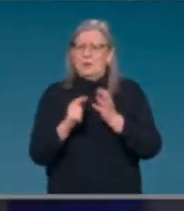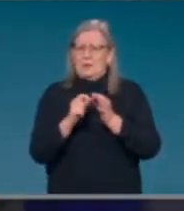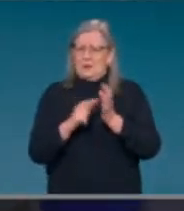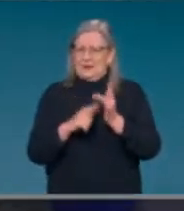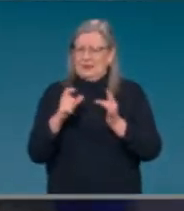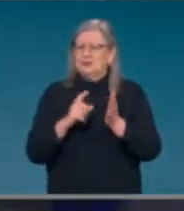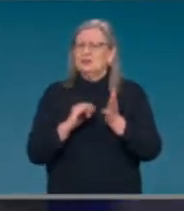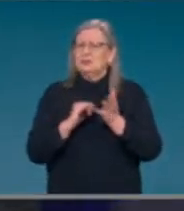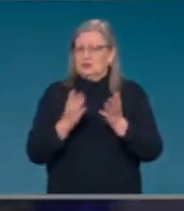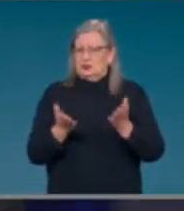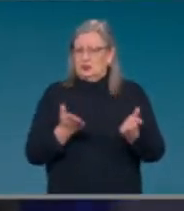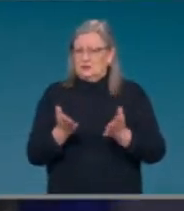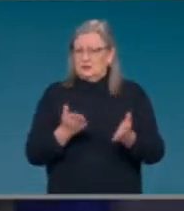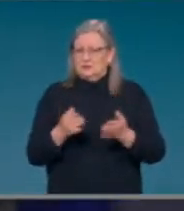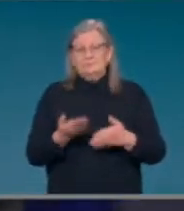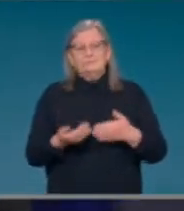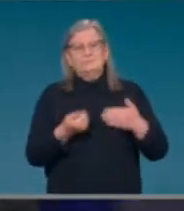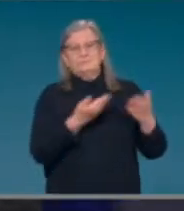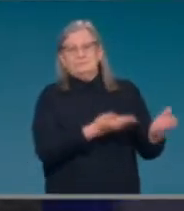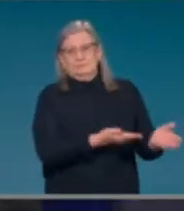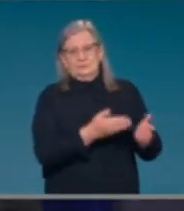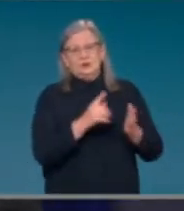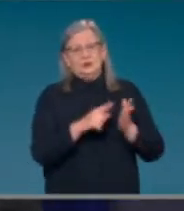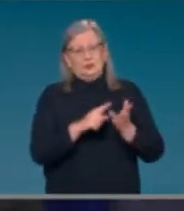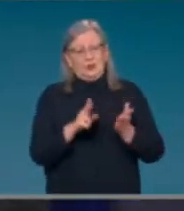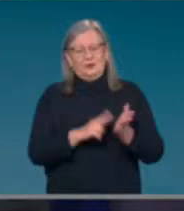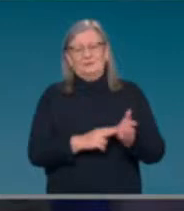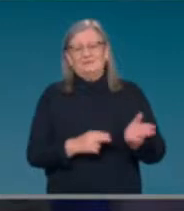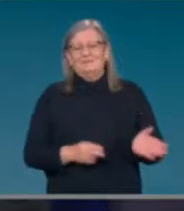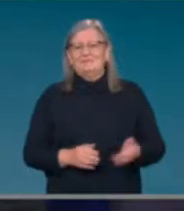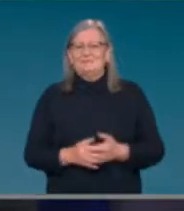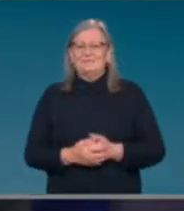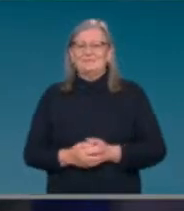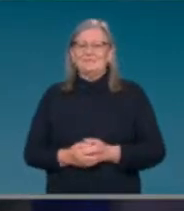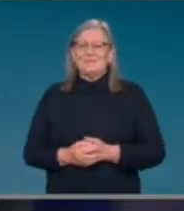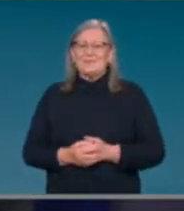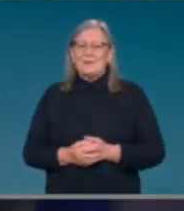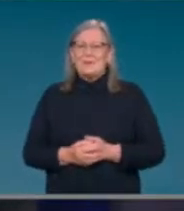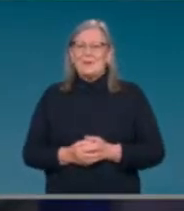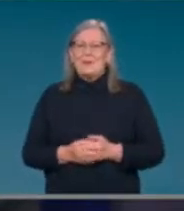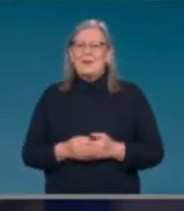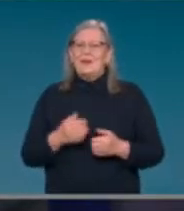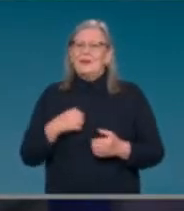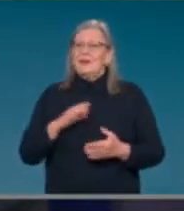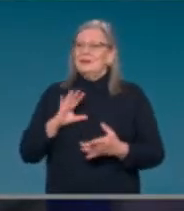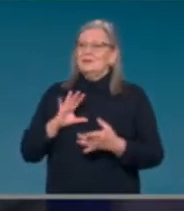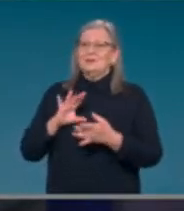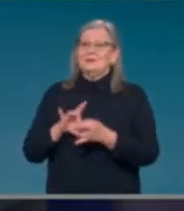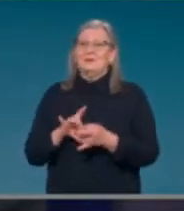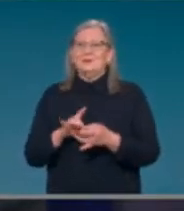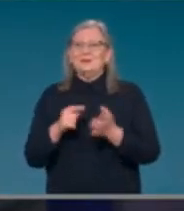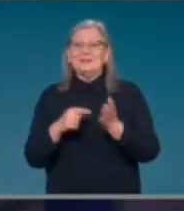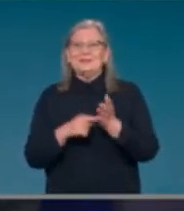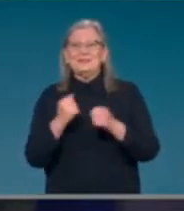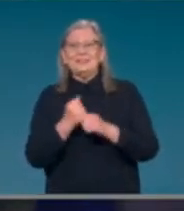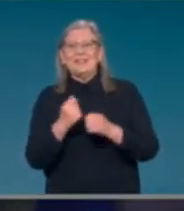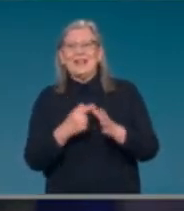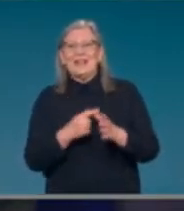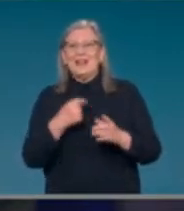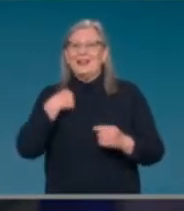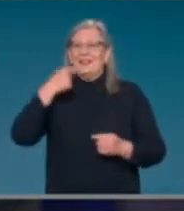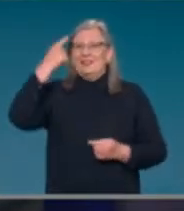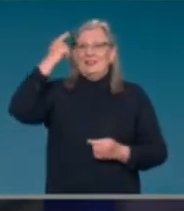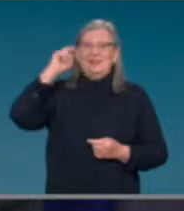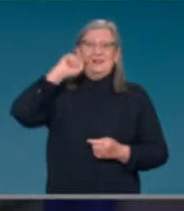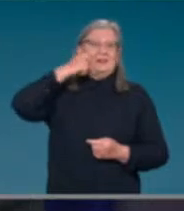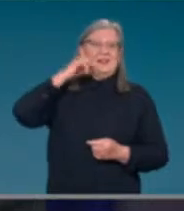joined the health department or the TGA expecting to have a pandemic. It's been the